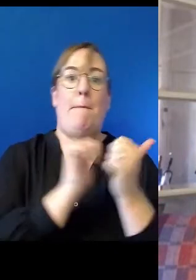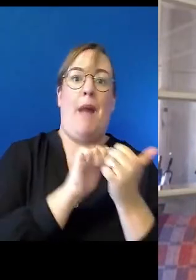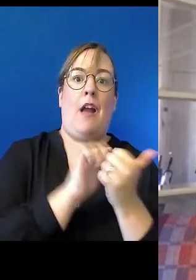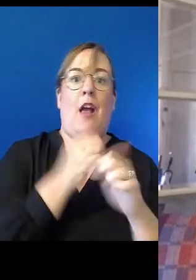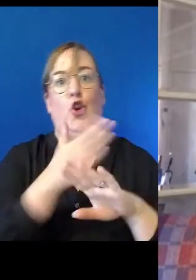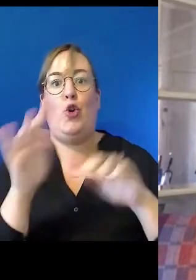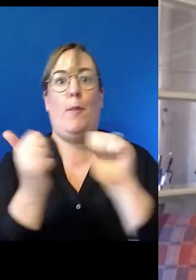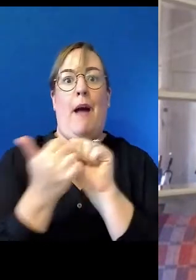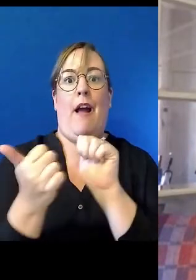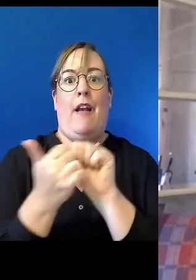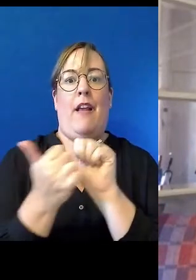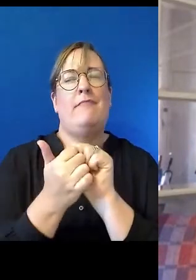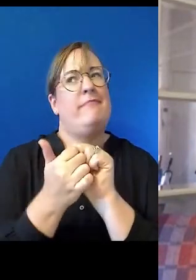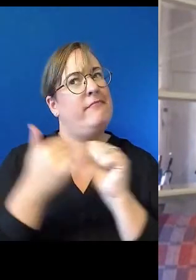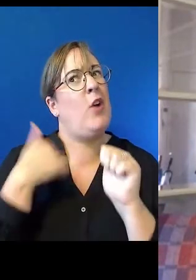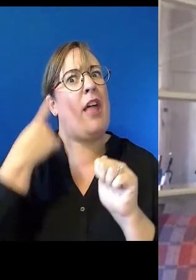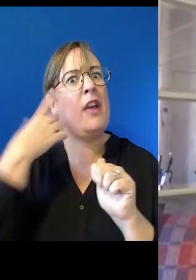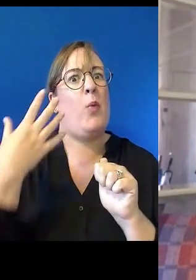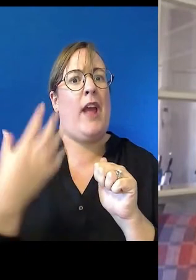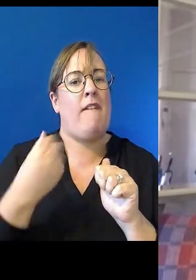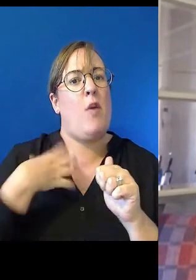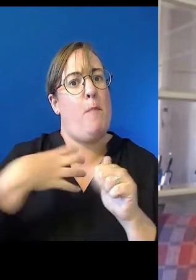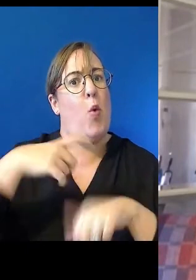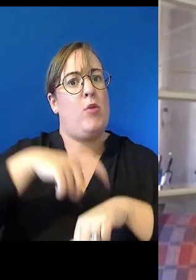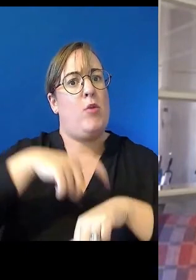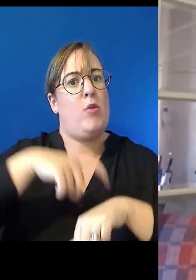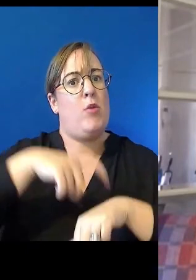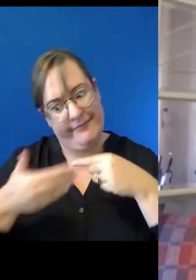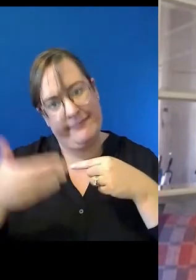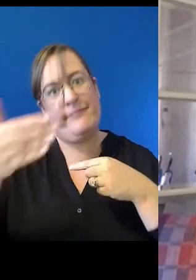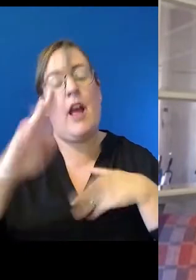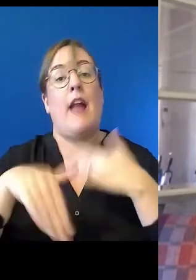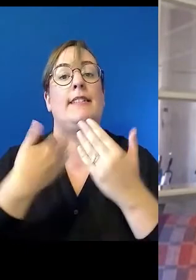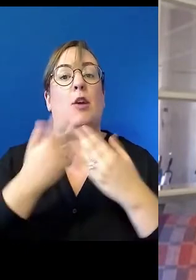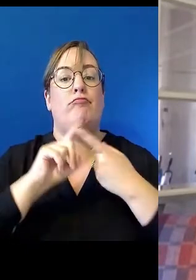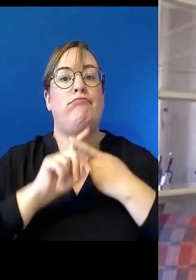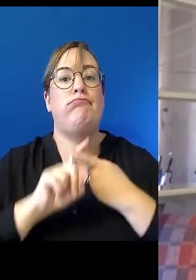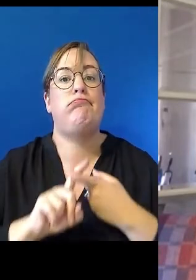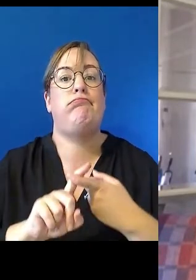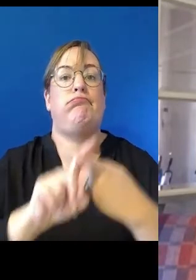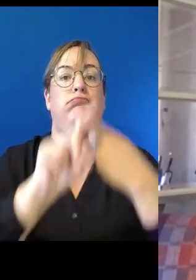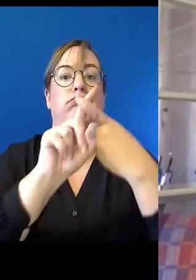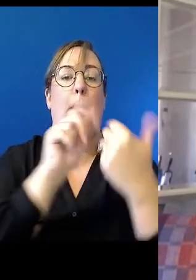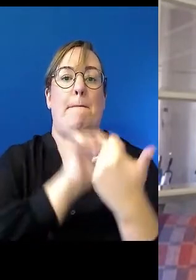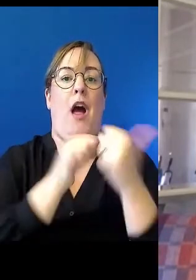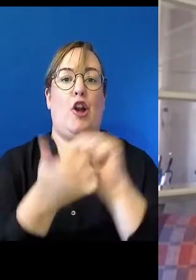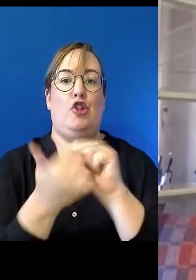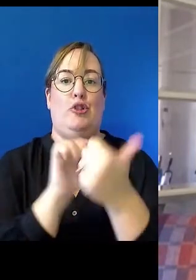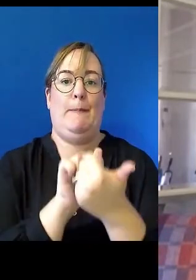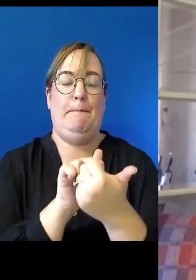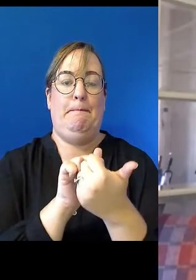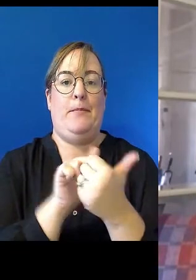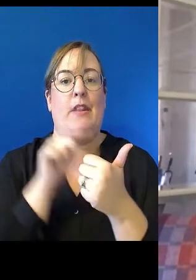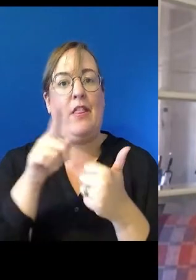I think we've got a long way to go before we can get a real and enduring partnership arrangement. And that's going to